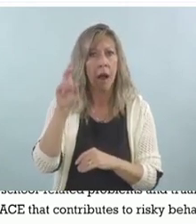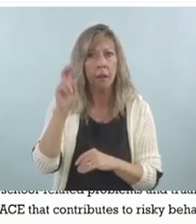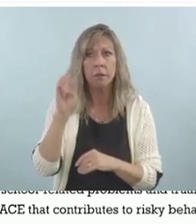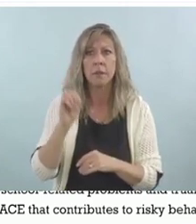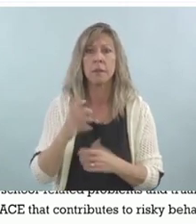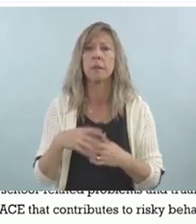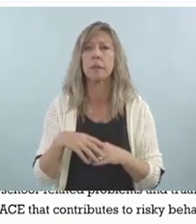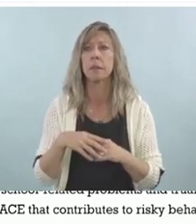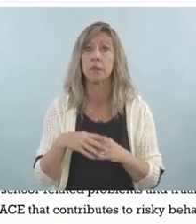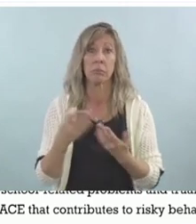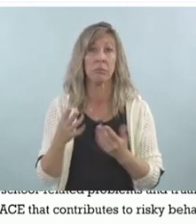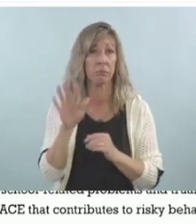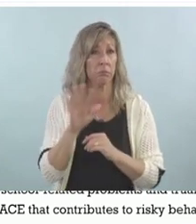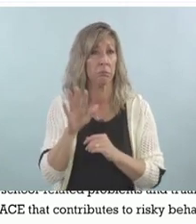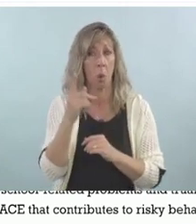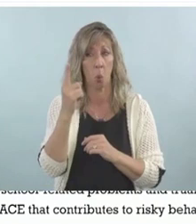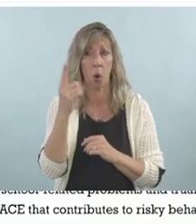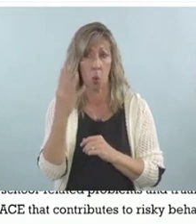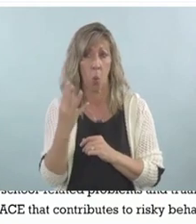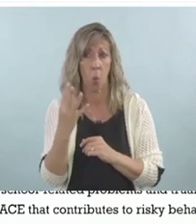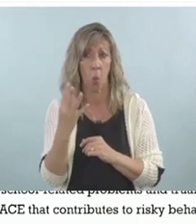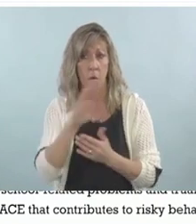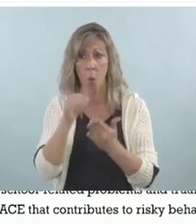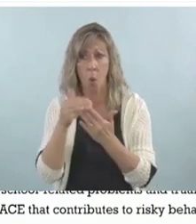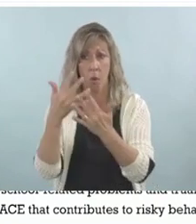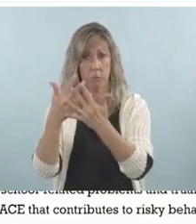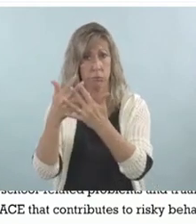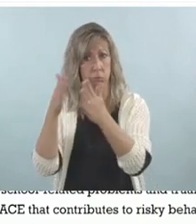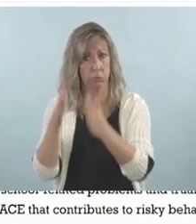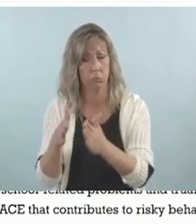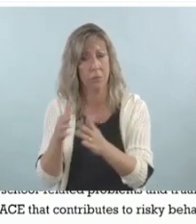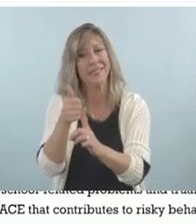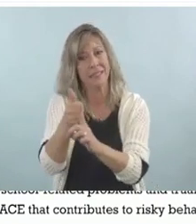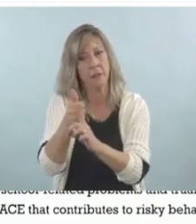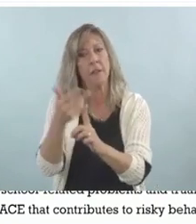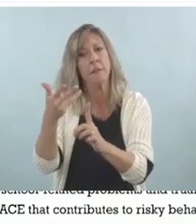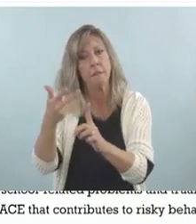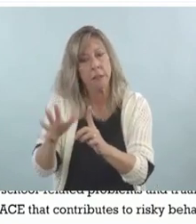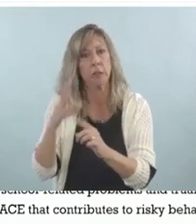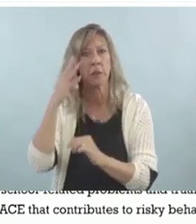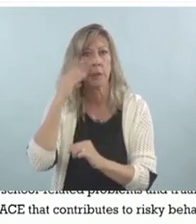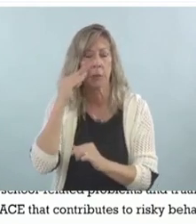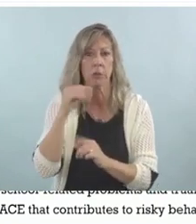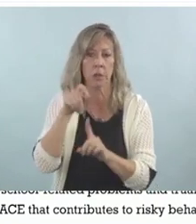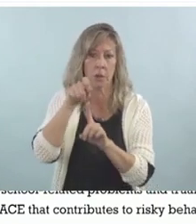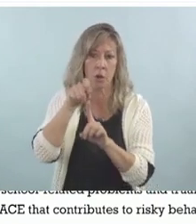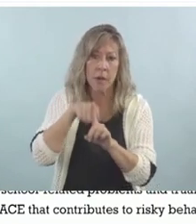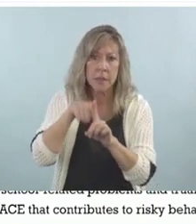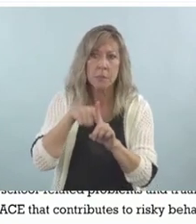About a quarter of all inmates are victims of sexual harassment or sexual assaults.